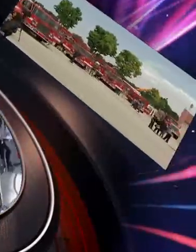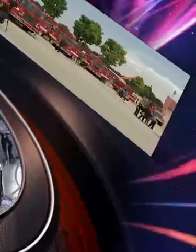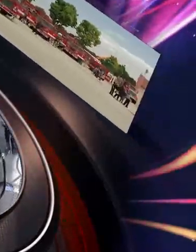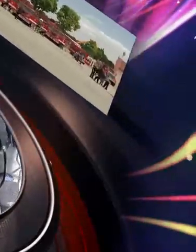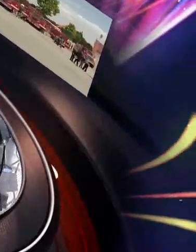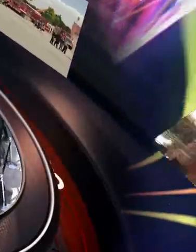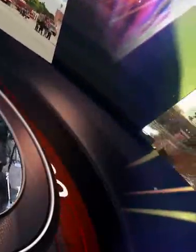I'll